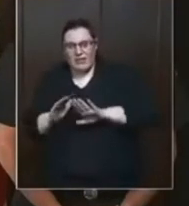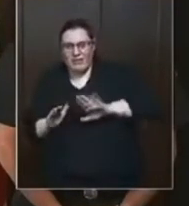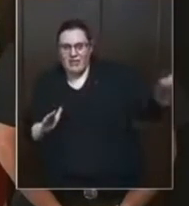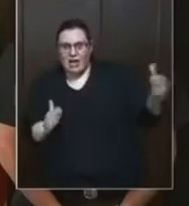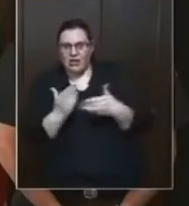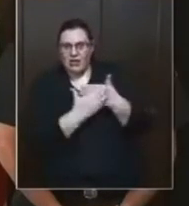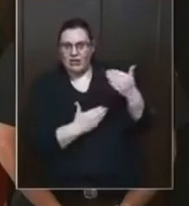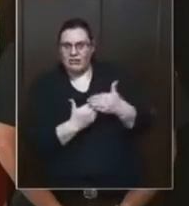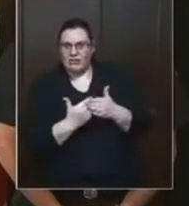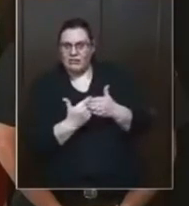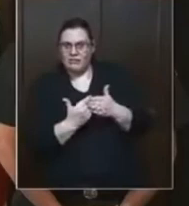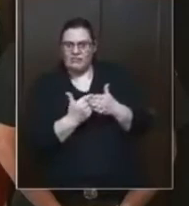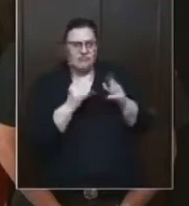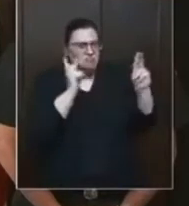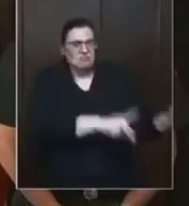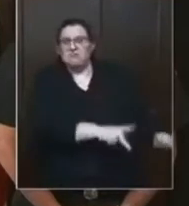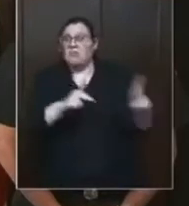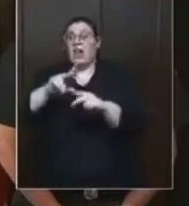and verse 5.